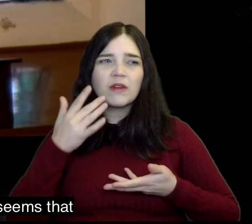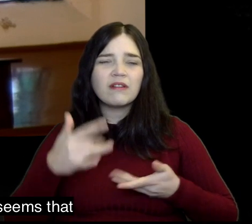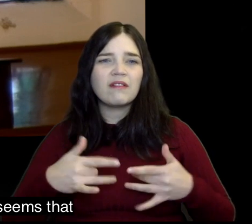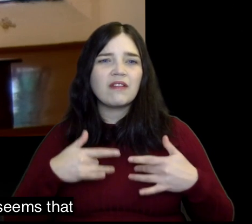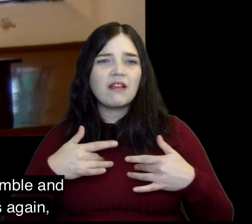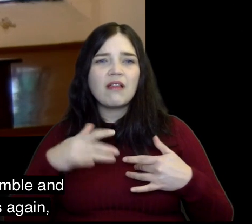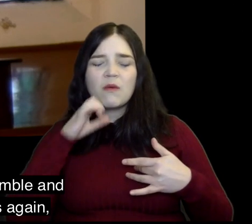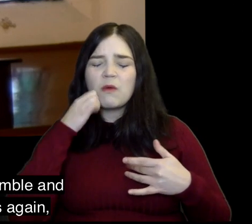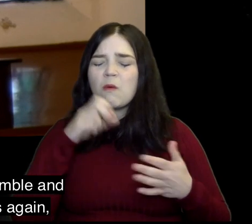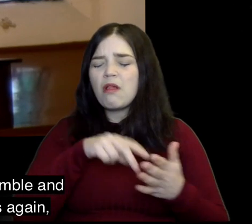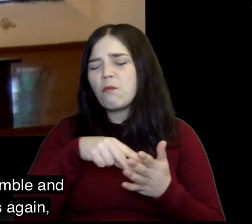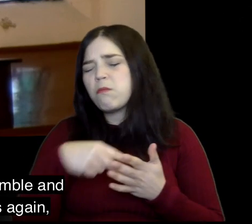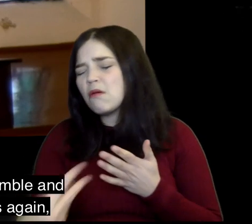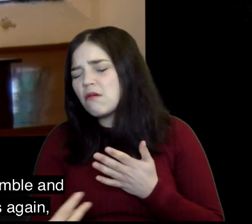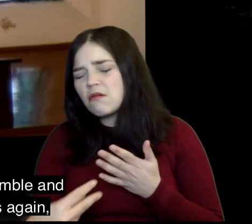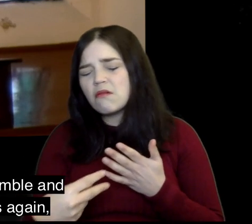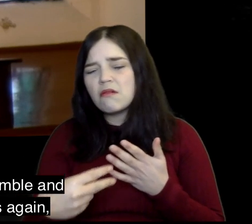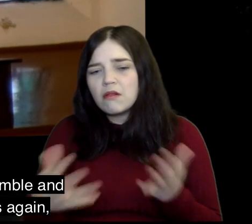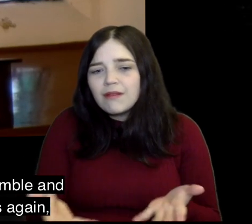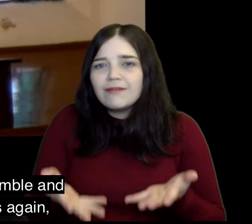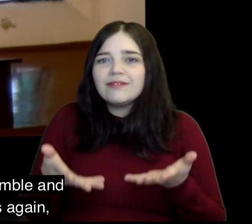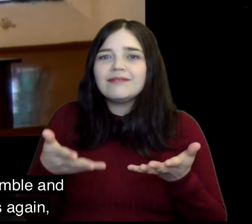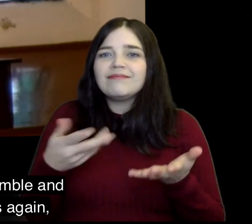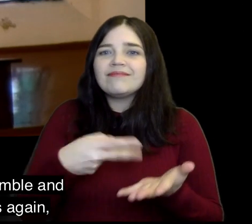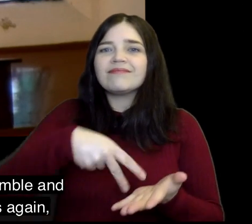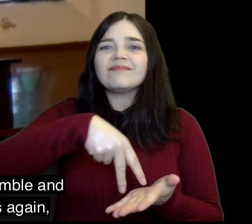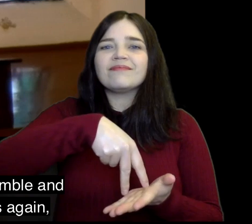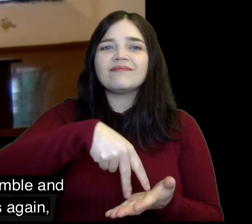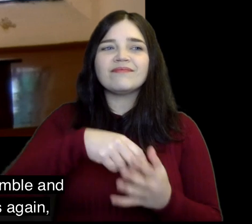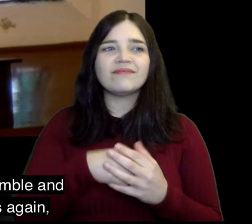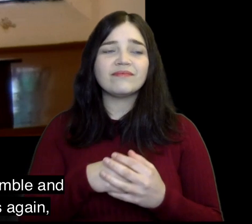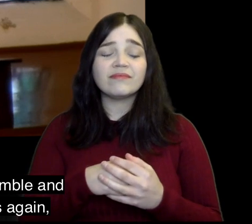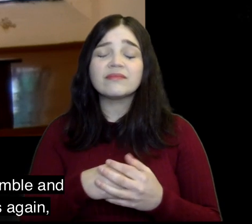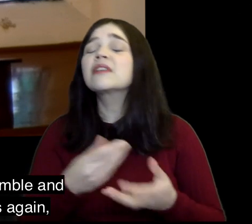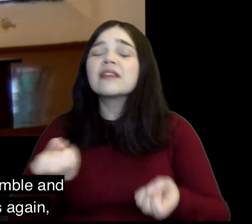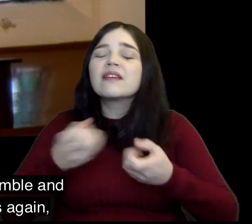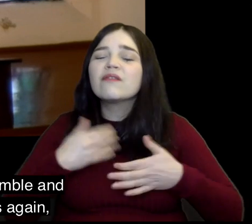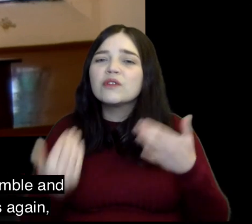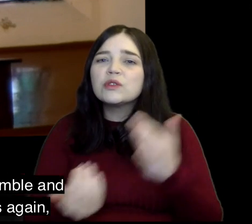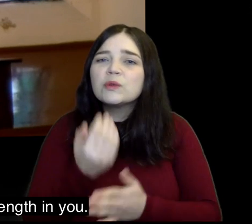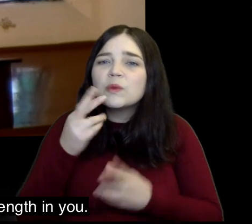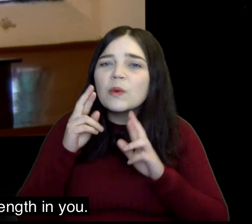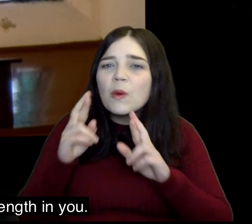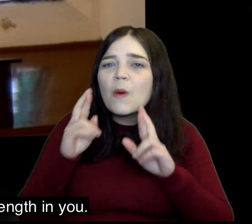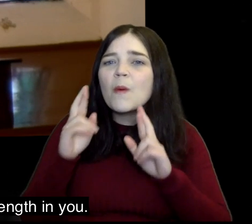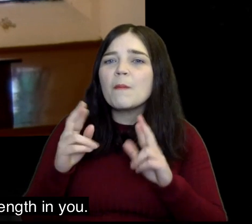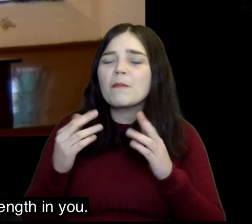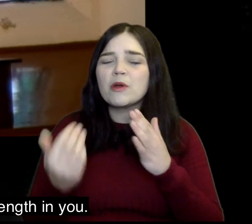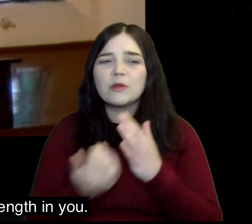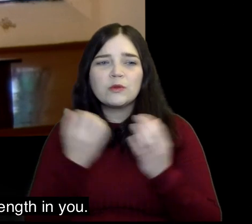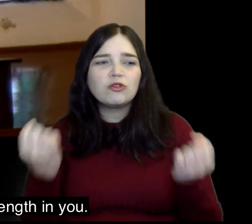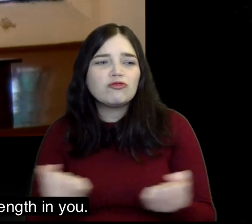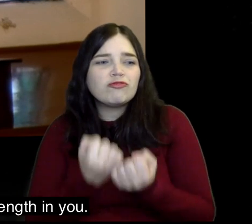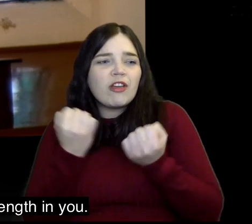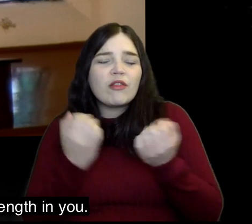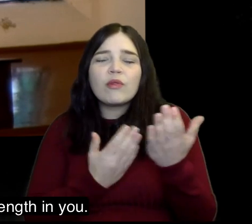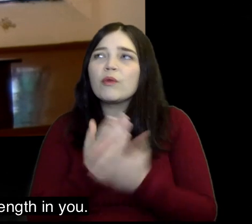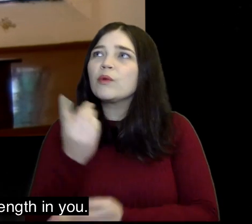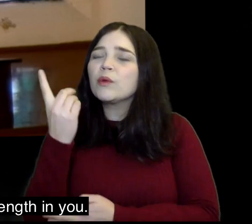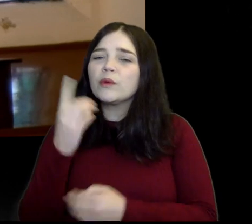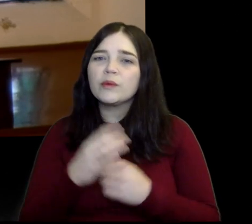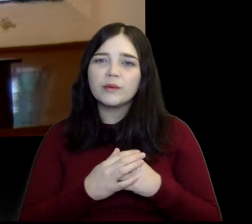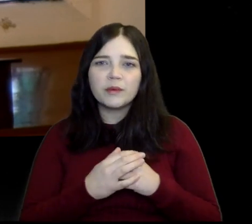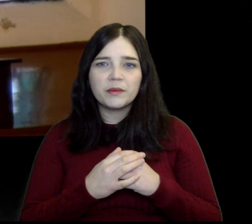up when it seems that we are going to stumble and fall and to give us again new hope renewed